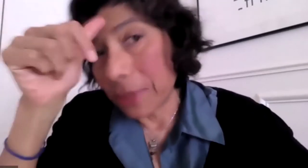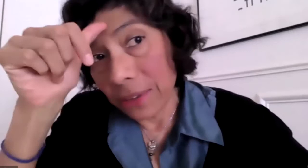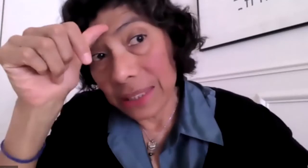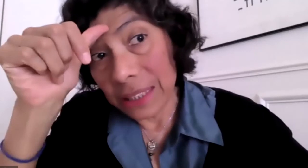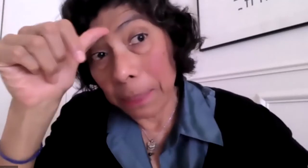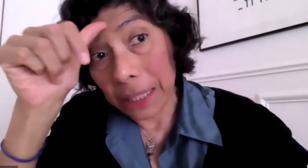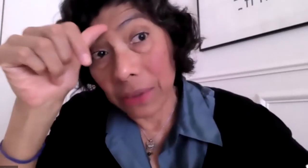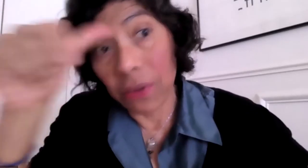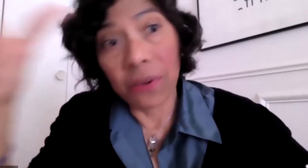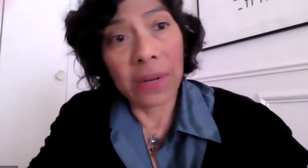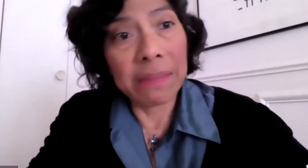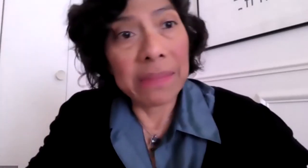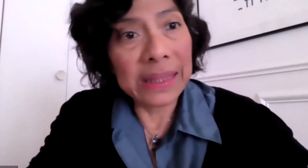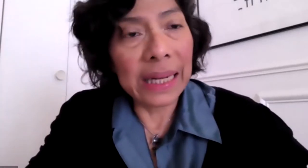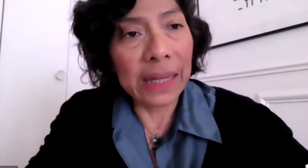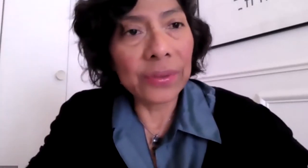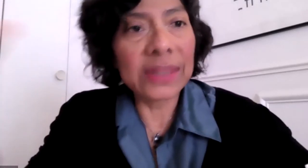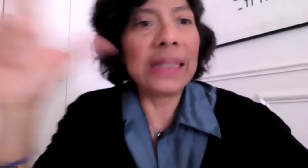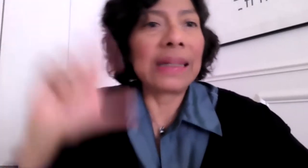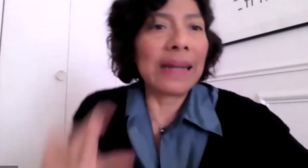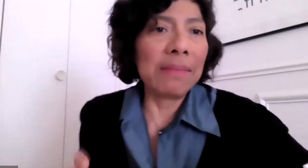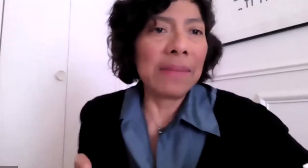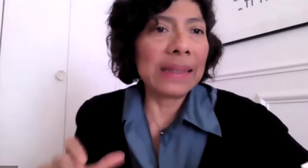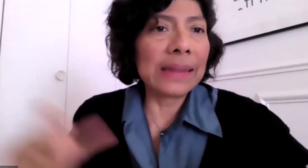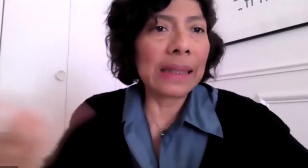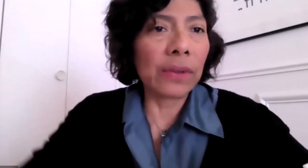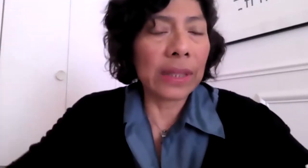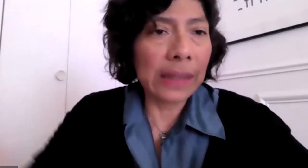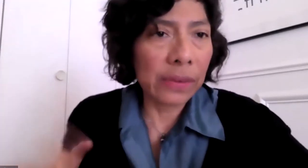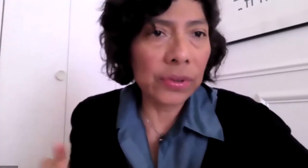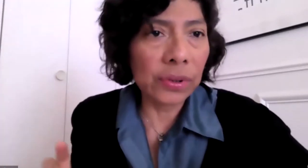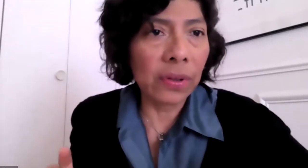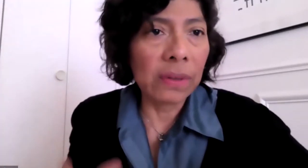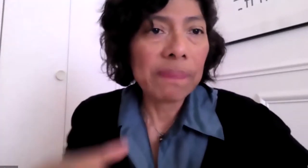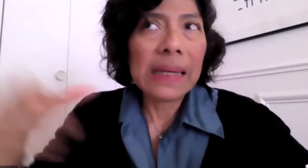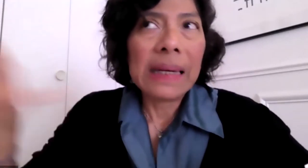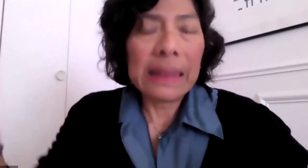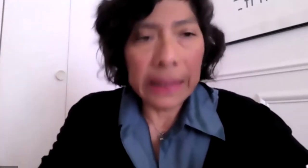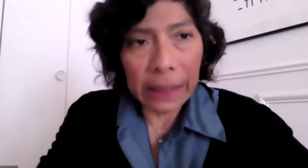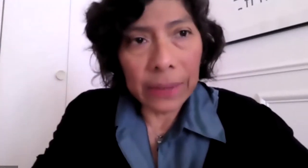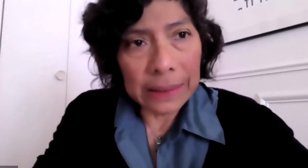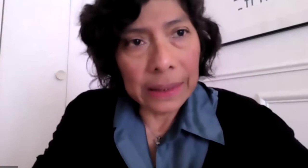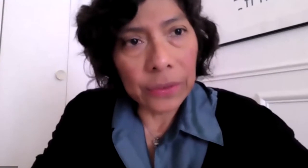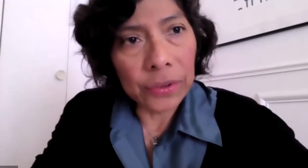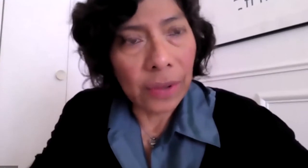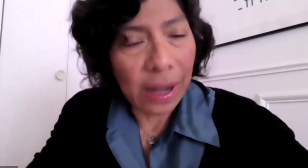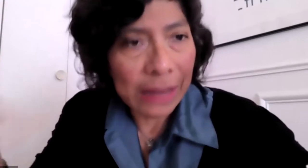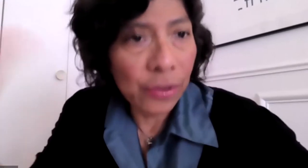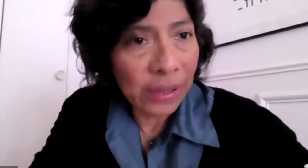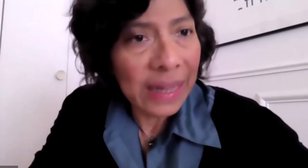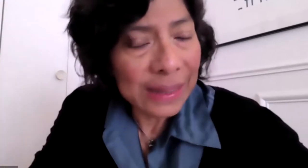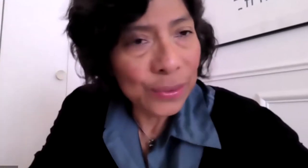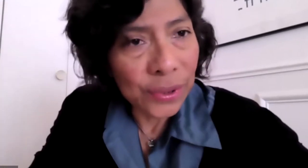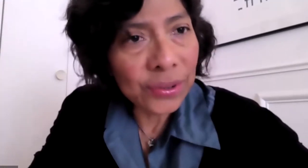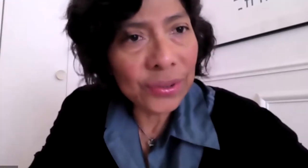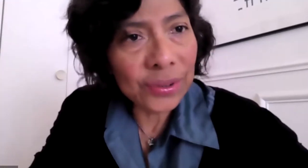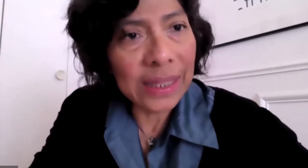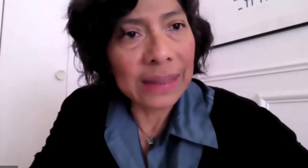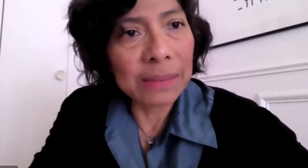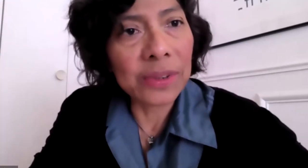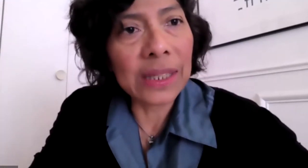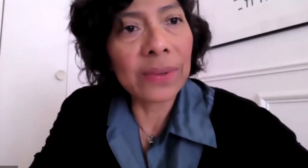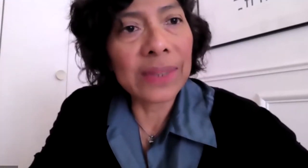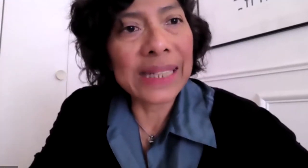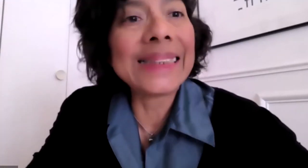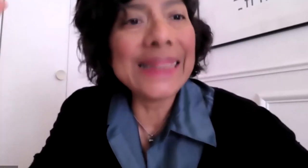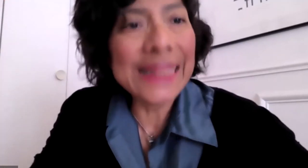the invention of other elements such as TDAH, for instance.